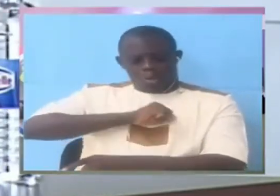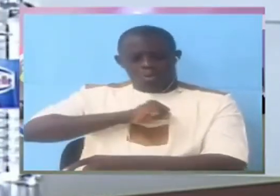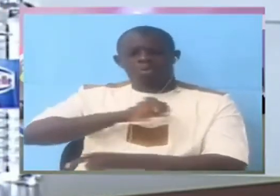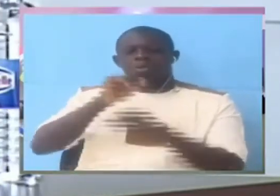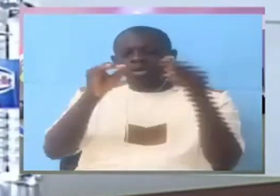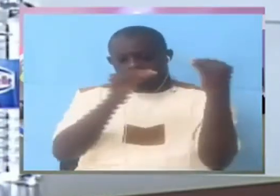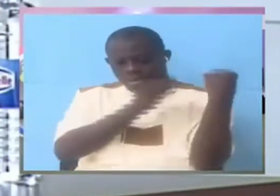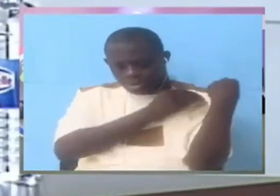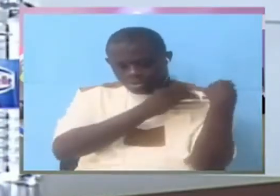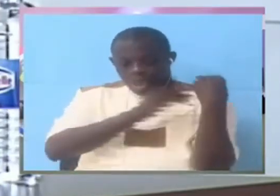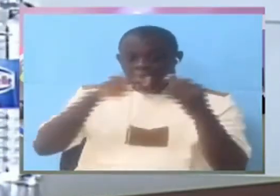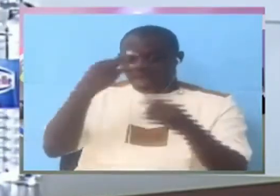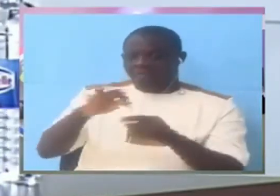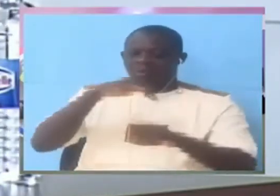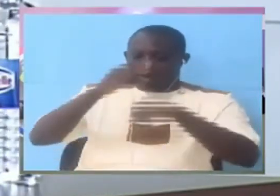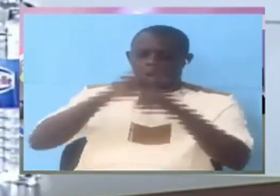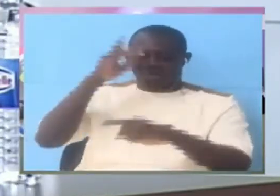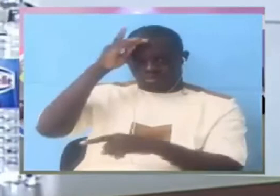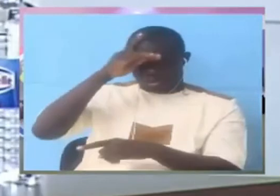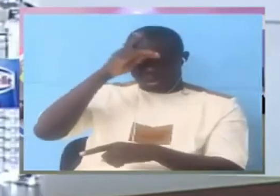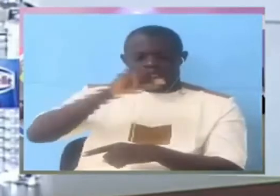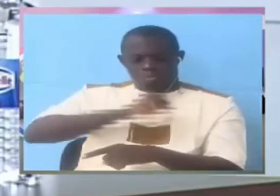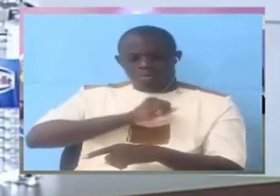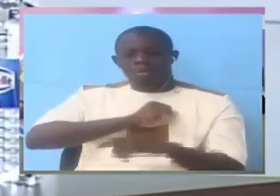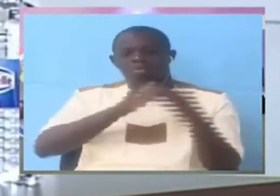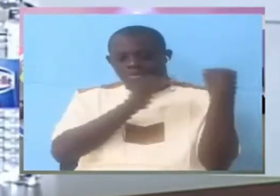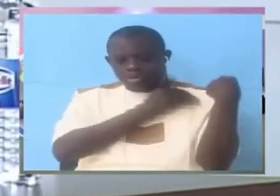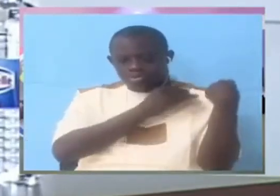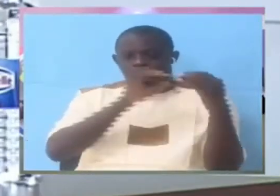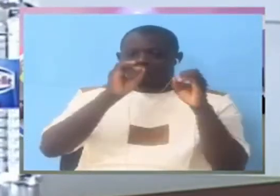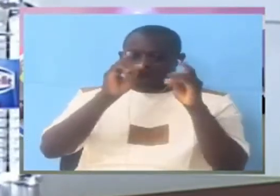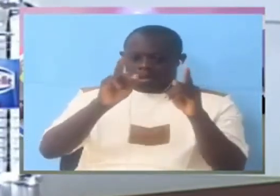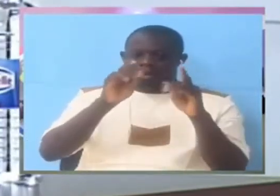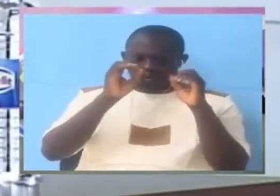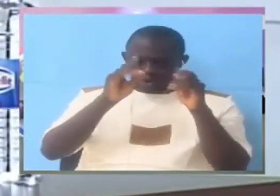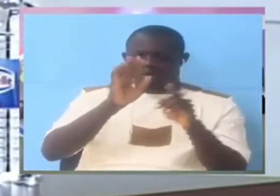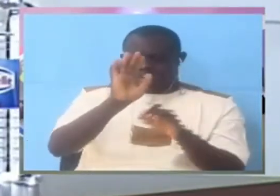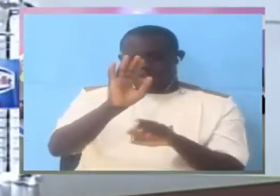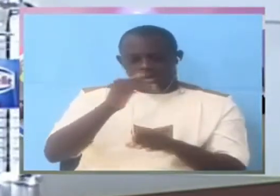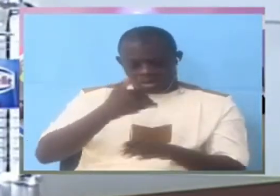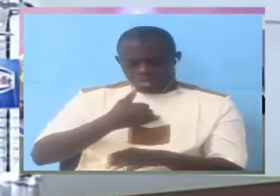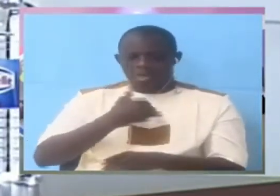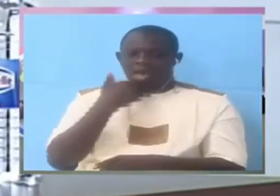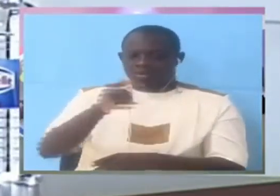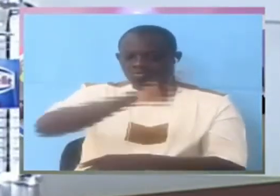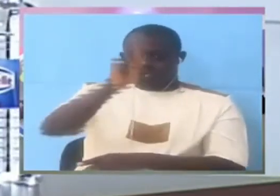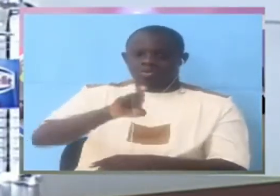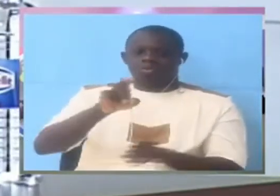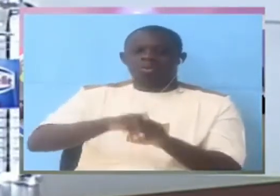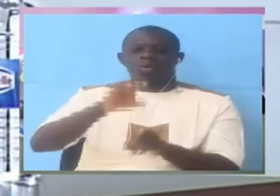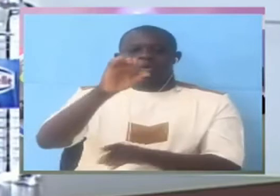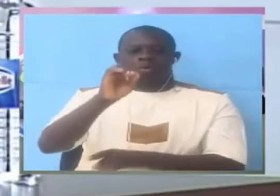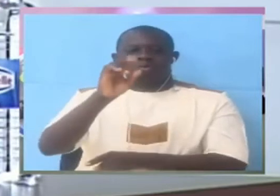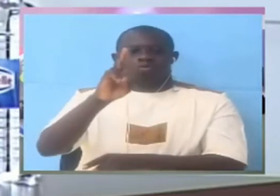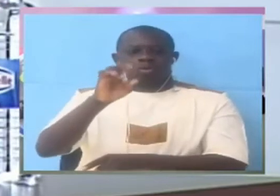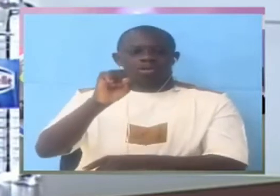in political a carol in bunda level okay okay let me ask you this question what think about which department did